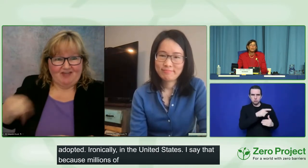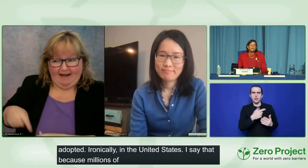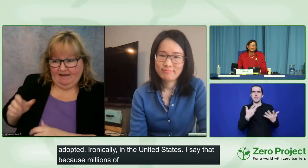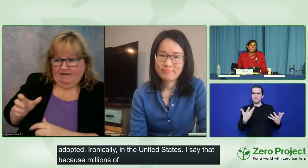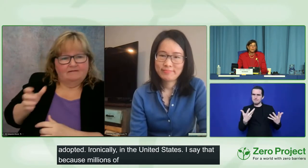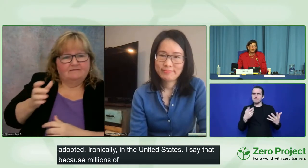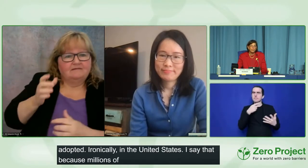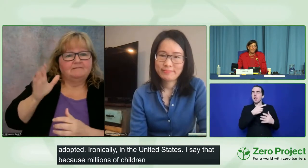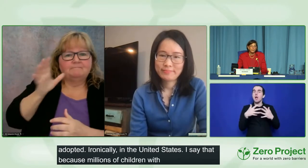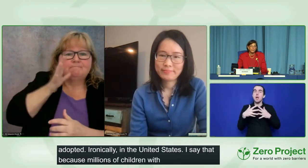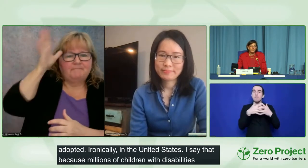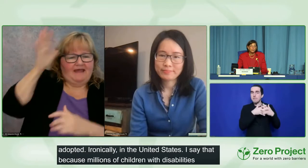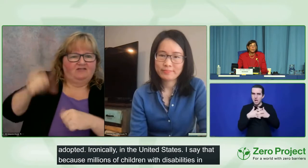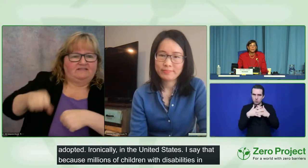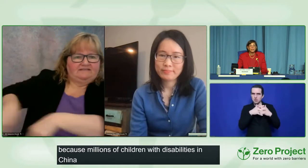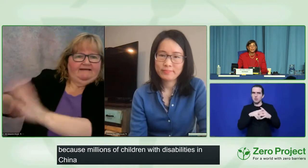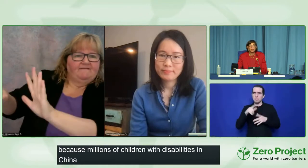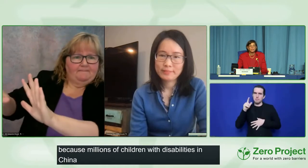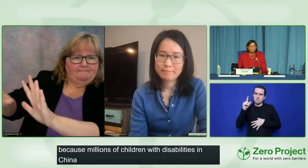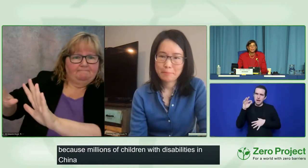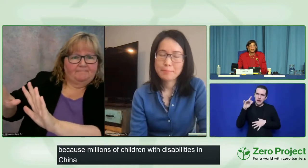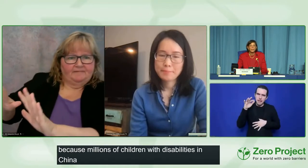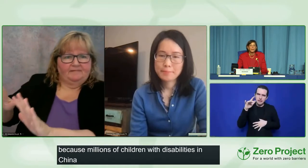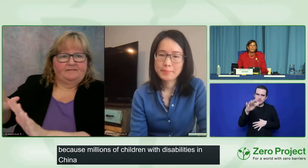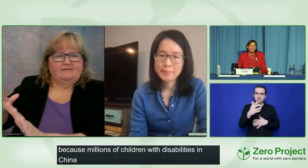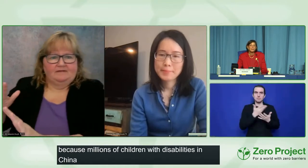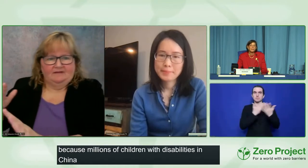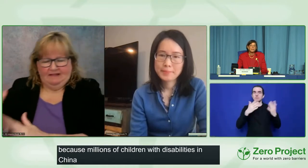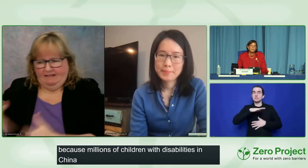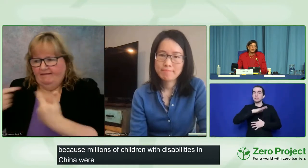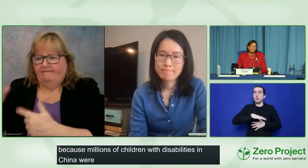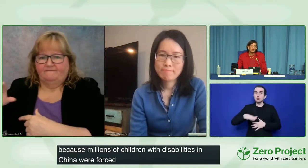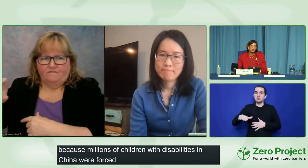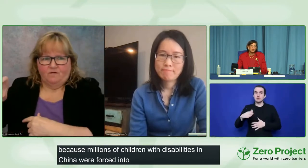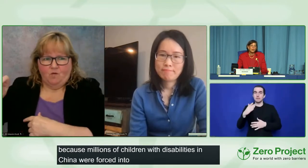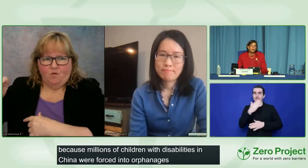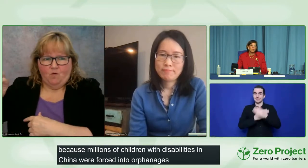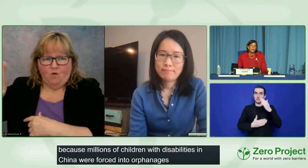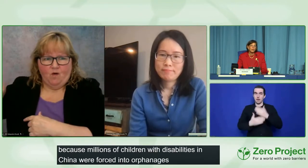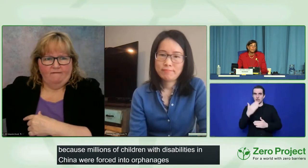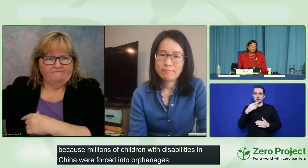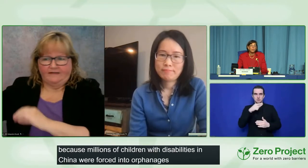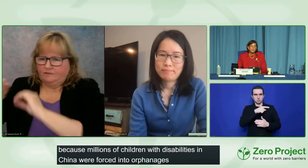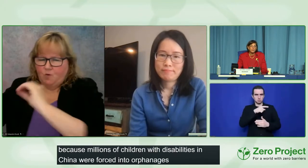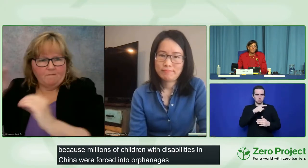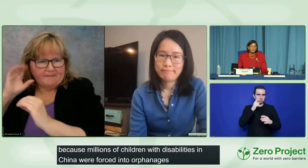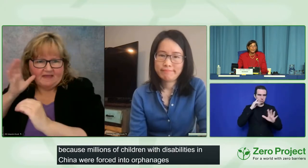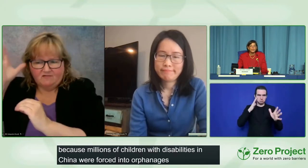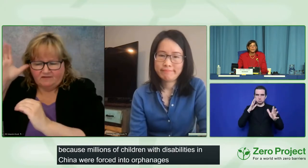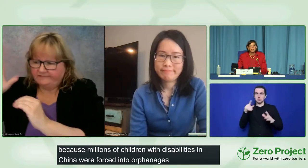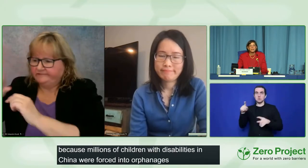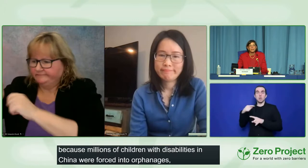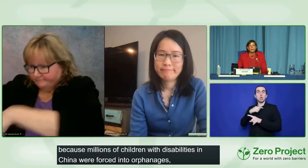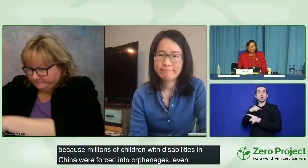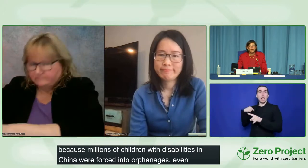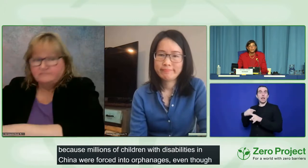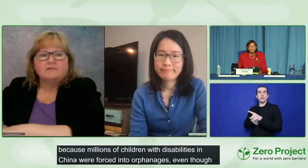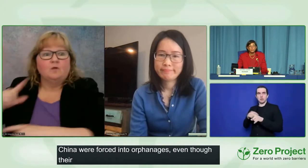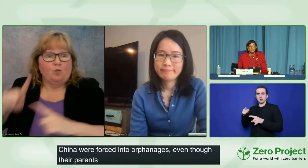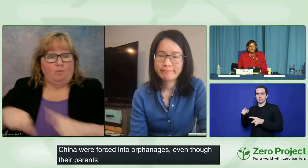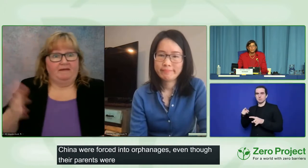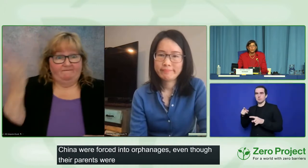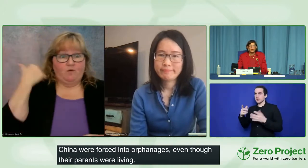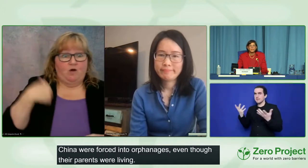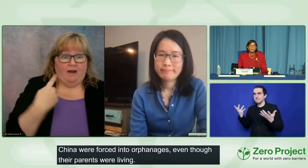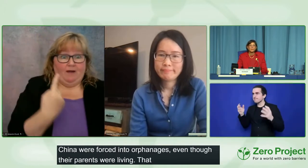even though their parents were living. That is especially so when it was a one-child policy and